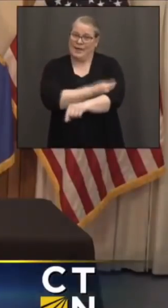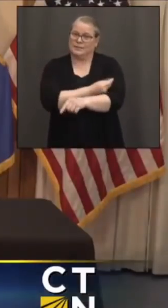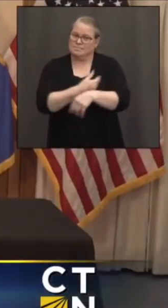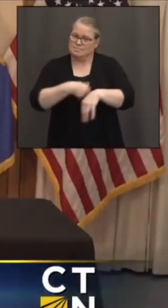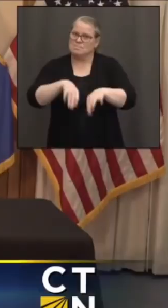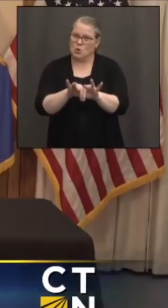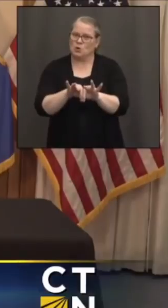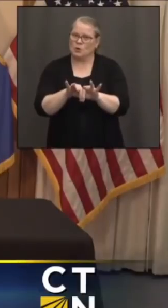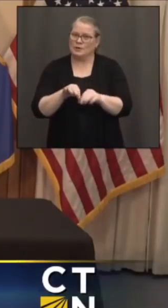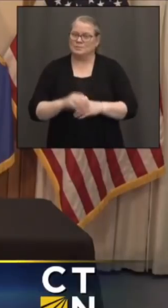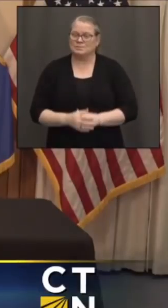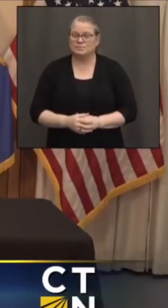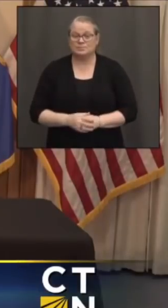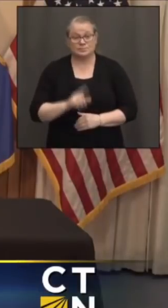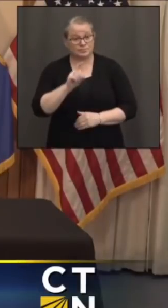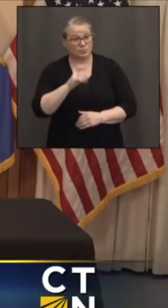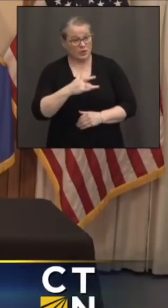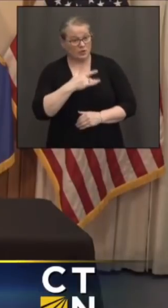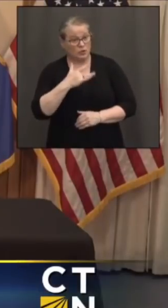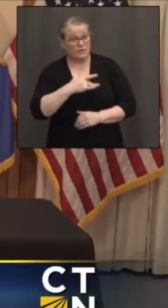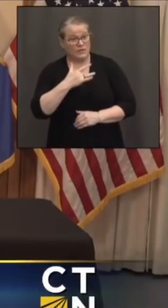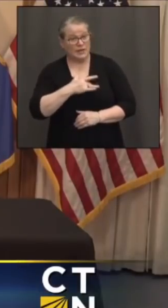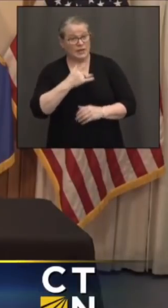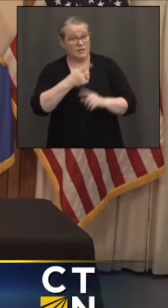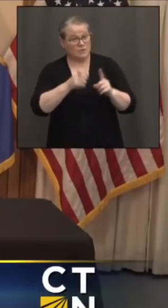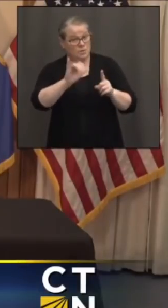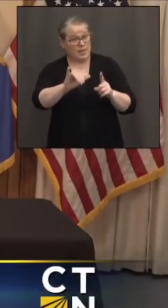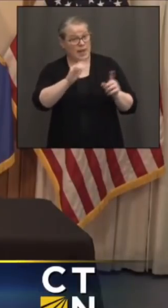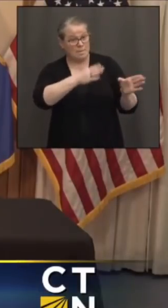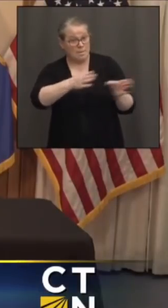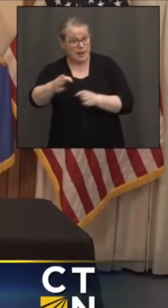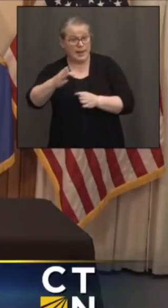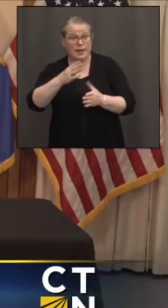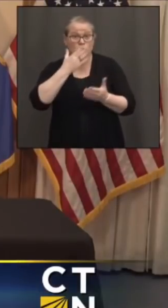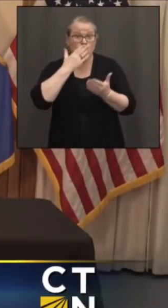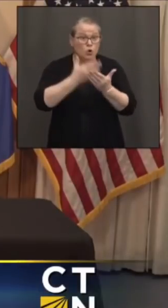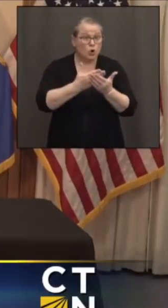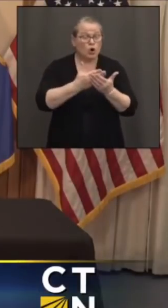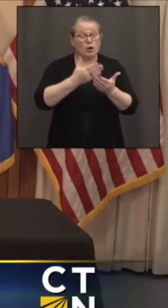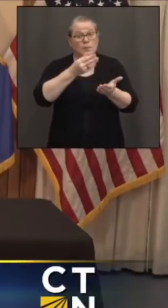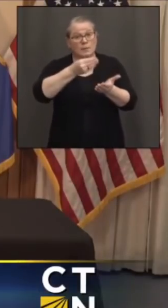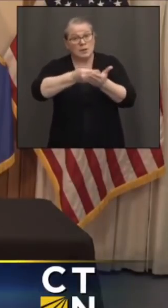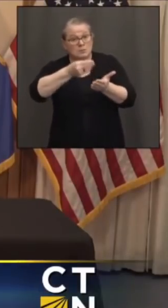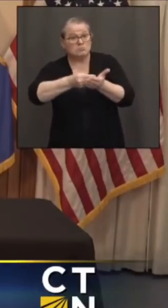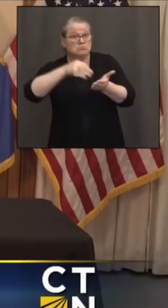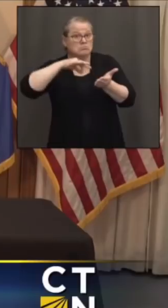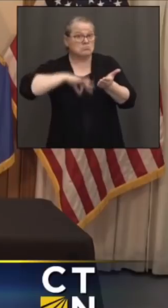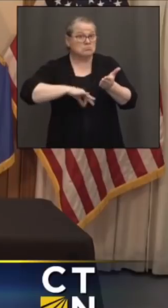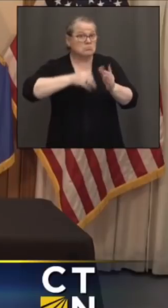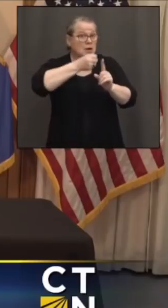Do you see some good economic impact coming out of this for, you know, vendors in the event sector?